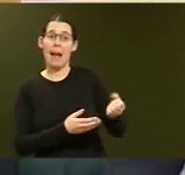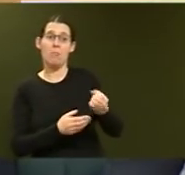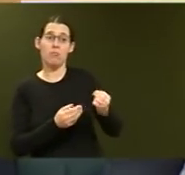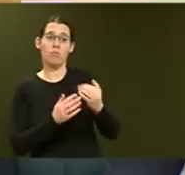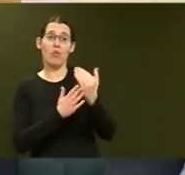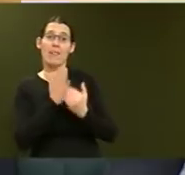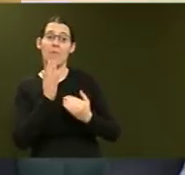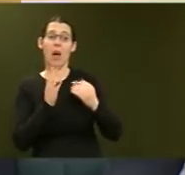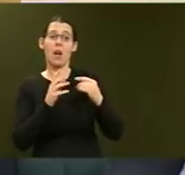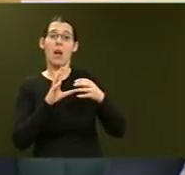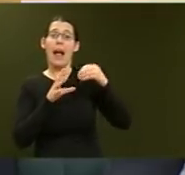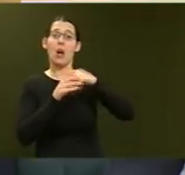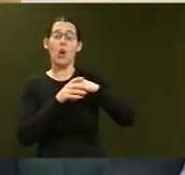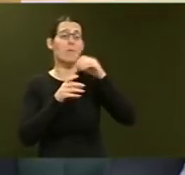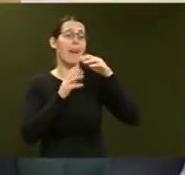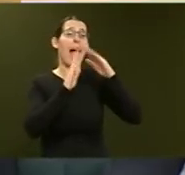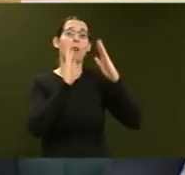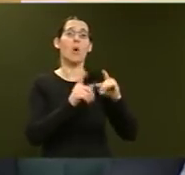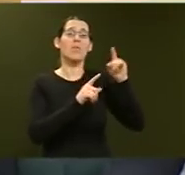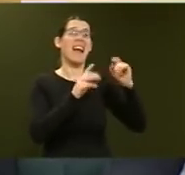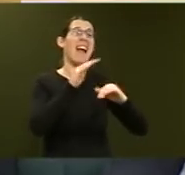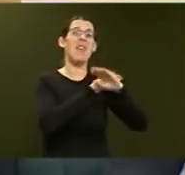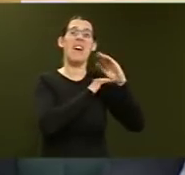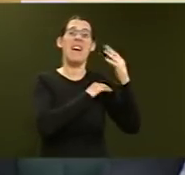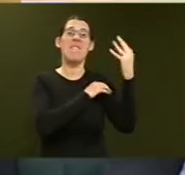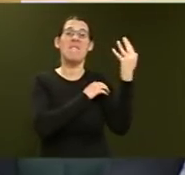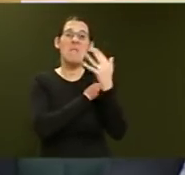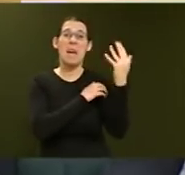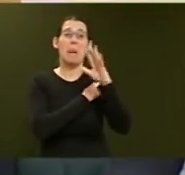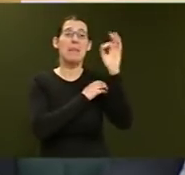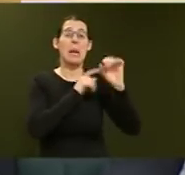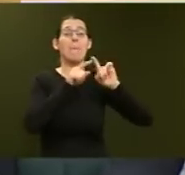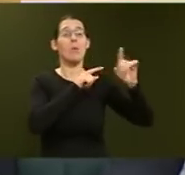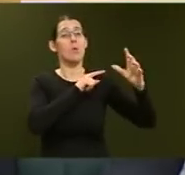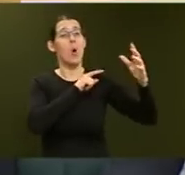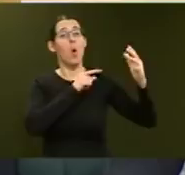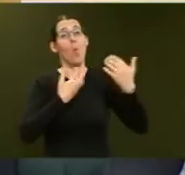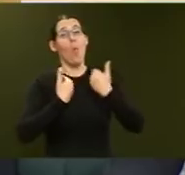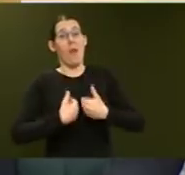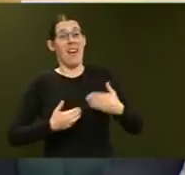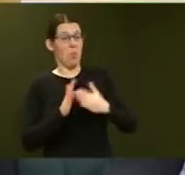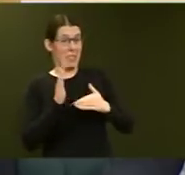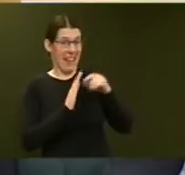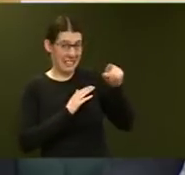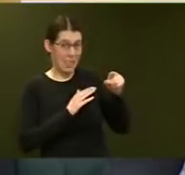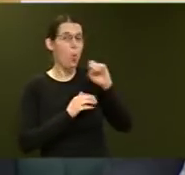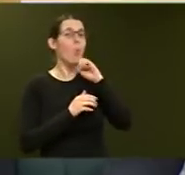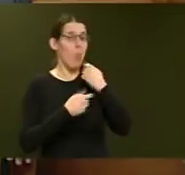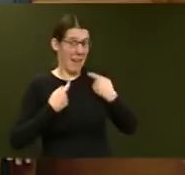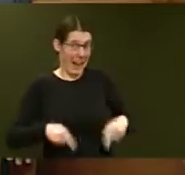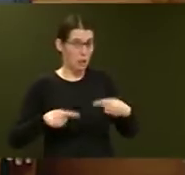allows households that are in the 15% most wealthy in New Zealand to become eligible for KiwiBuild?